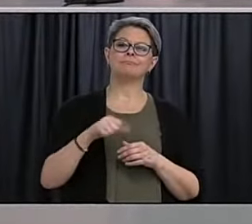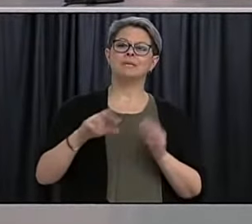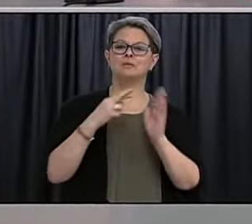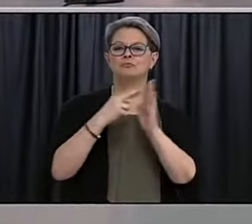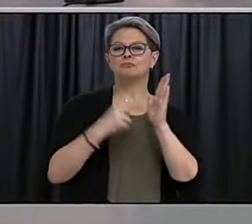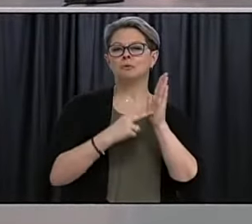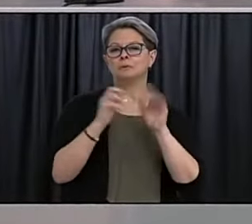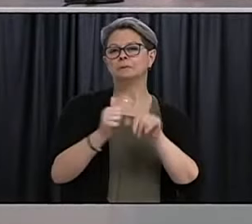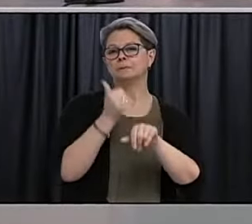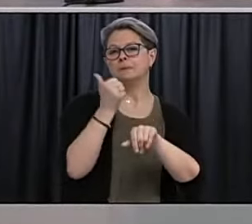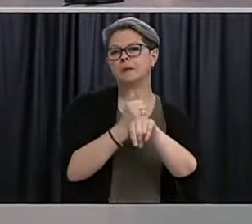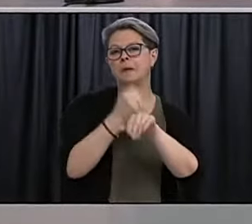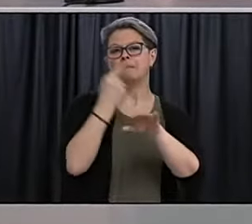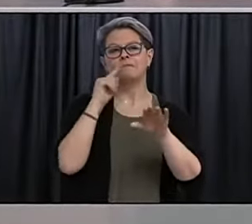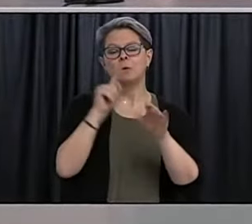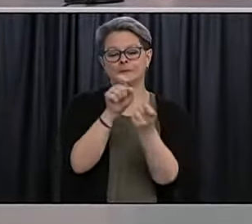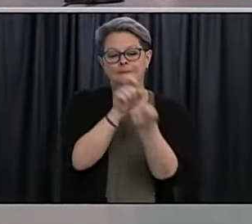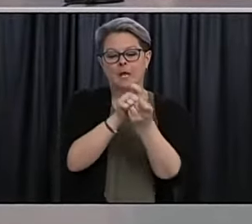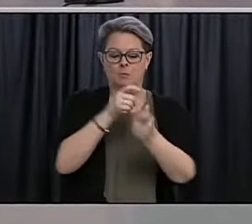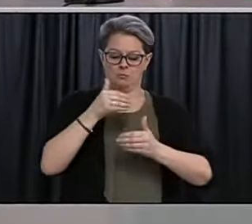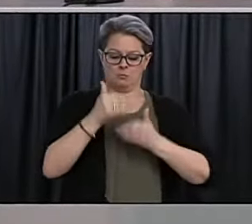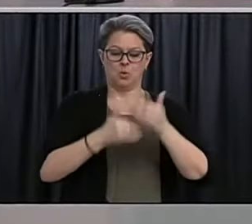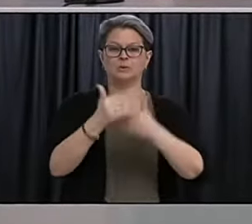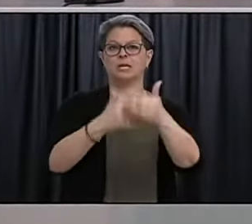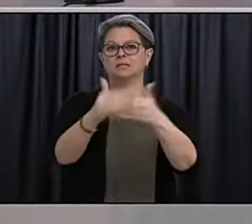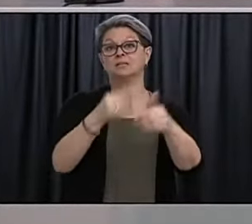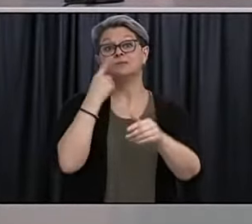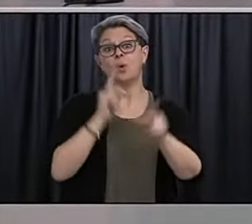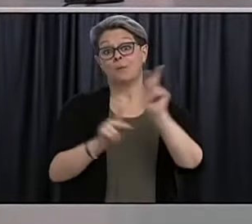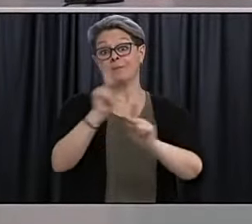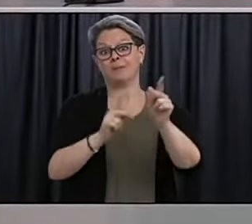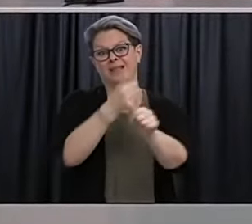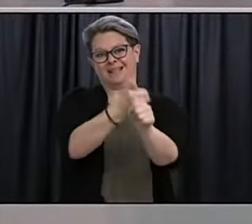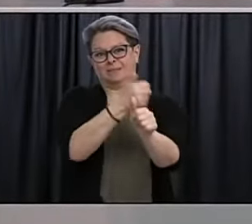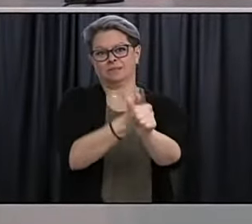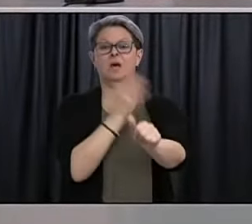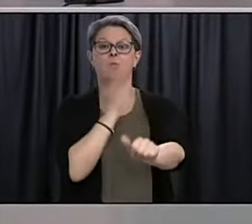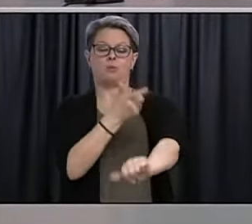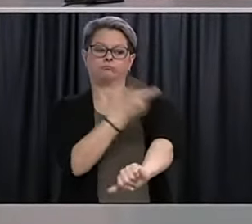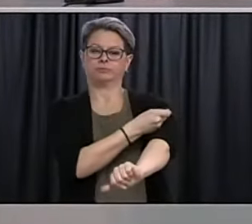concrete vetting process in place yet as we move towards the vaccination?